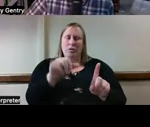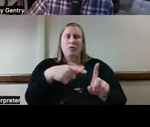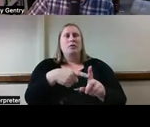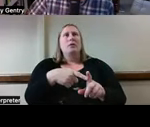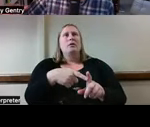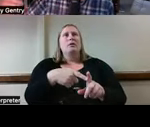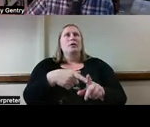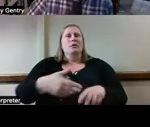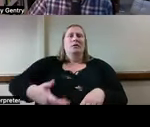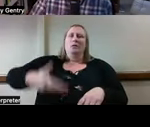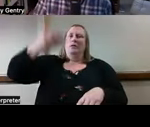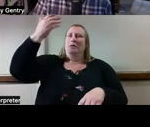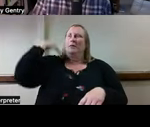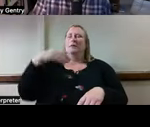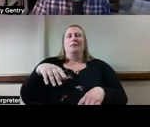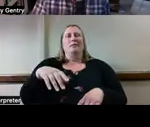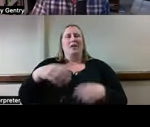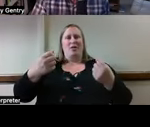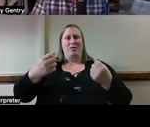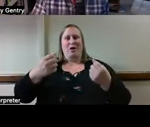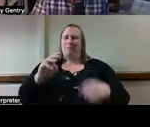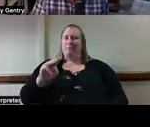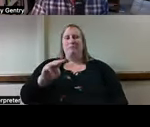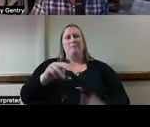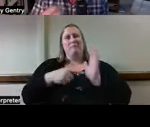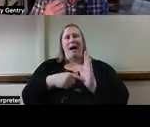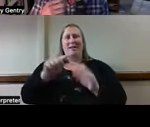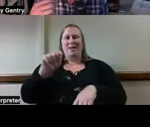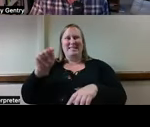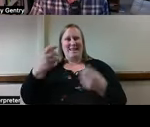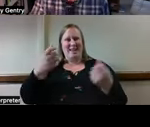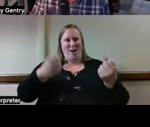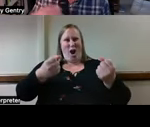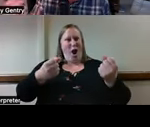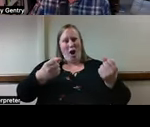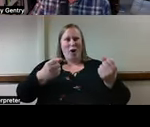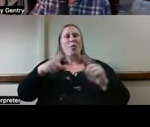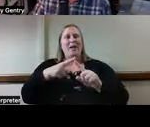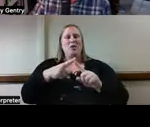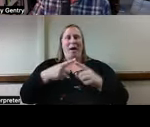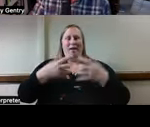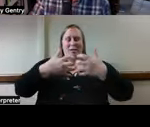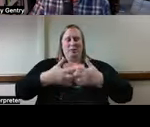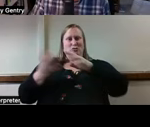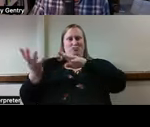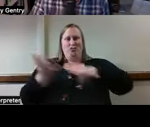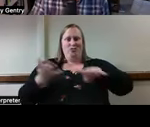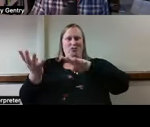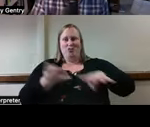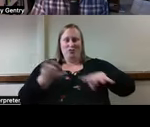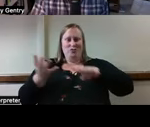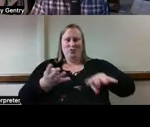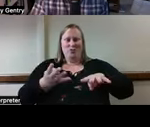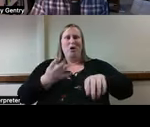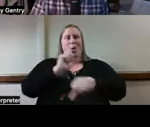Ford and the Model T assembly lines of simplified work tasks. Lots of robots at work nowadays collaborating on